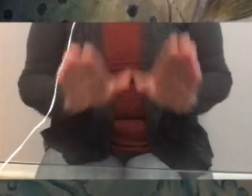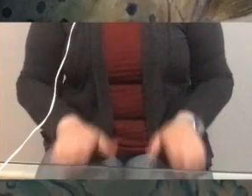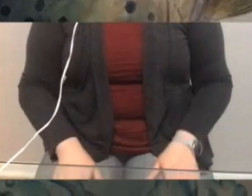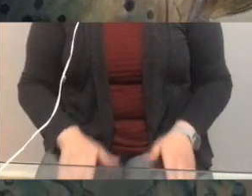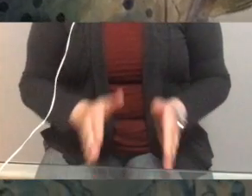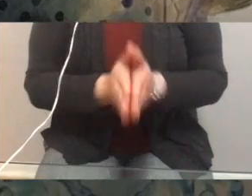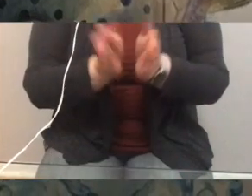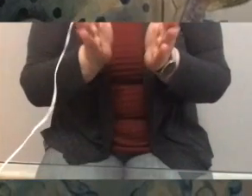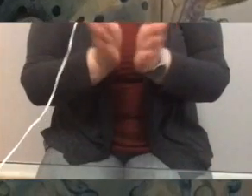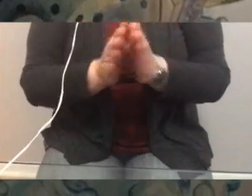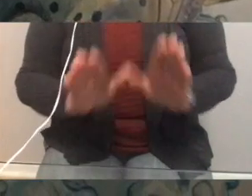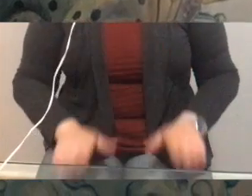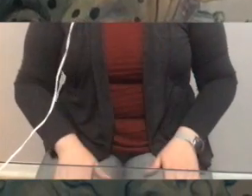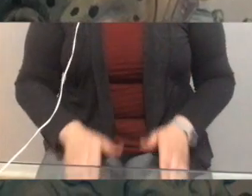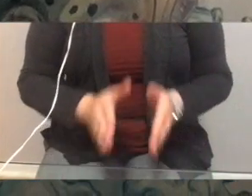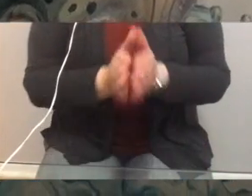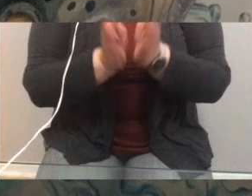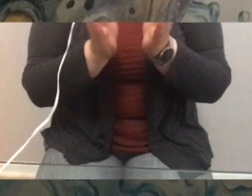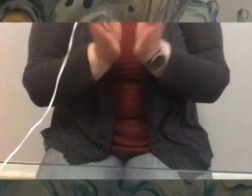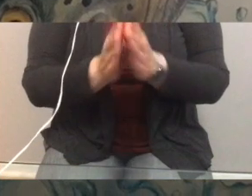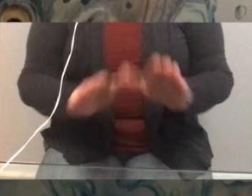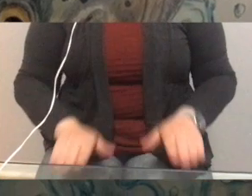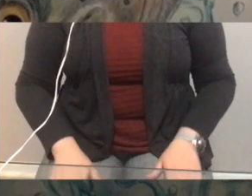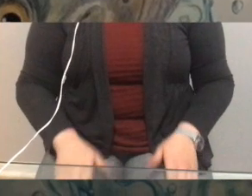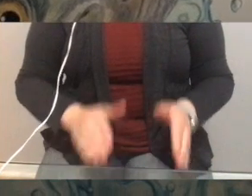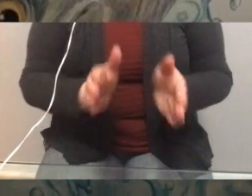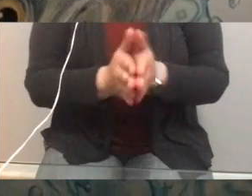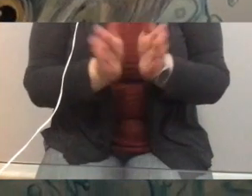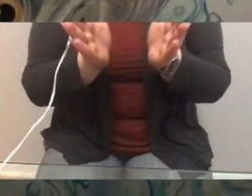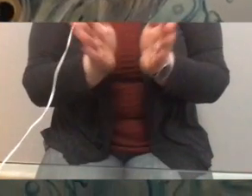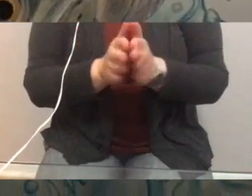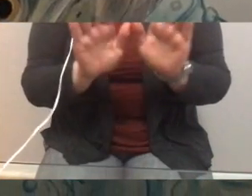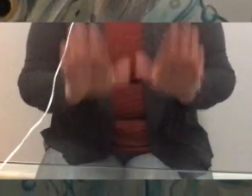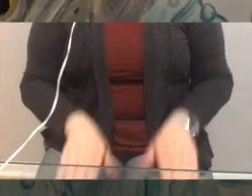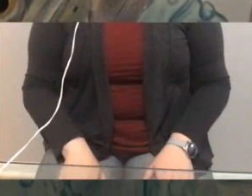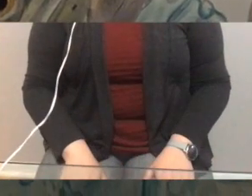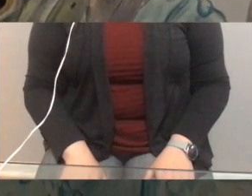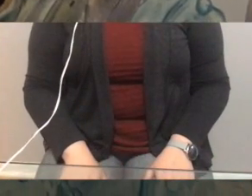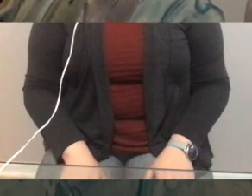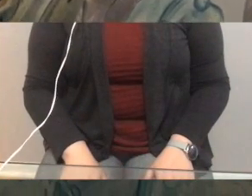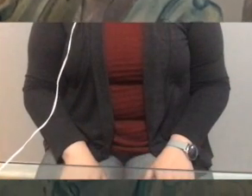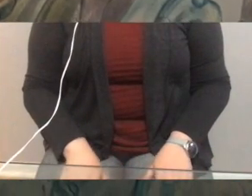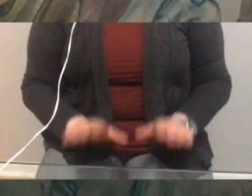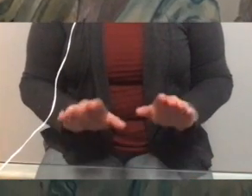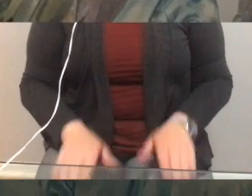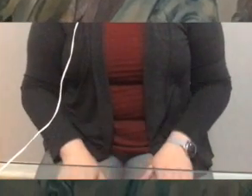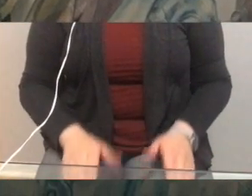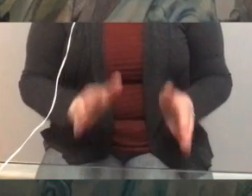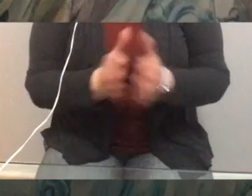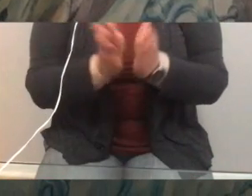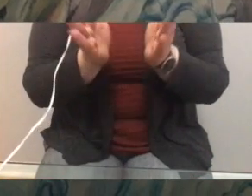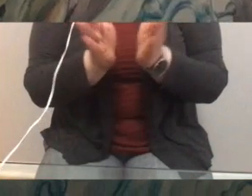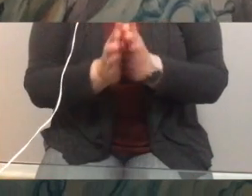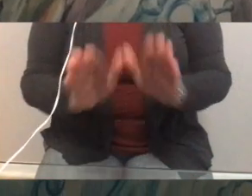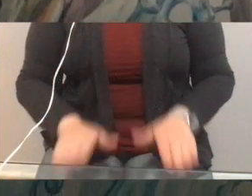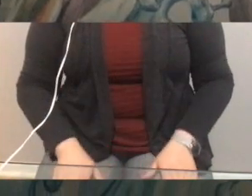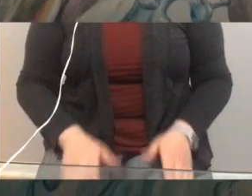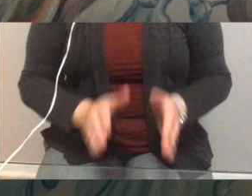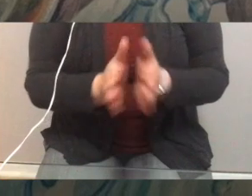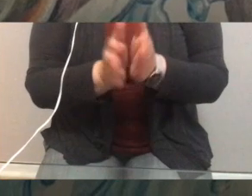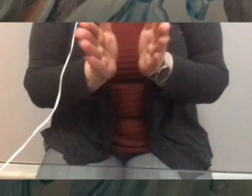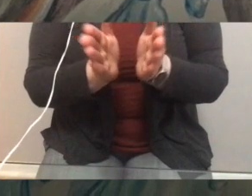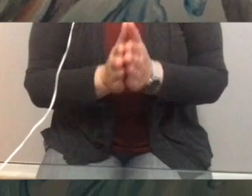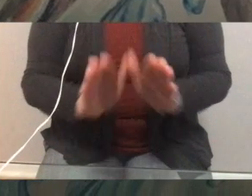with what shall I wet it dear Liza with what with the water dear